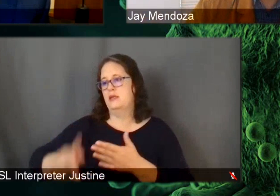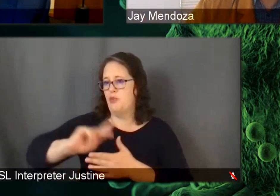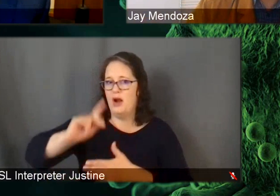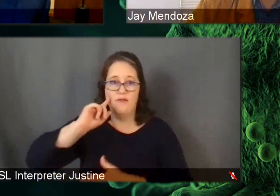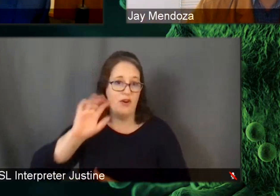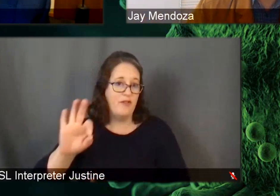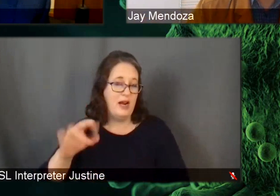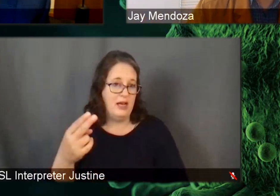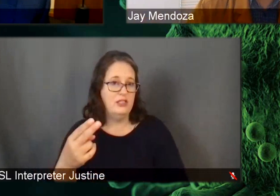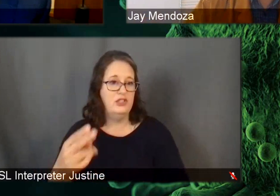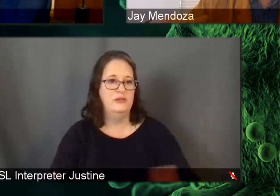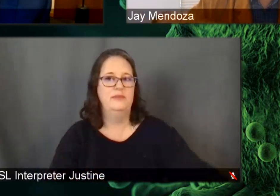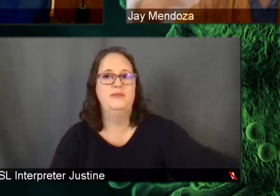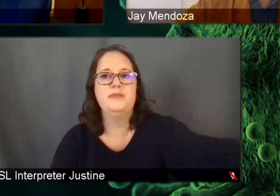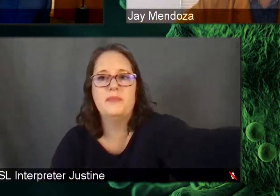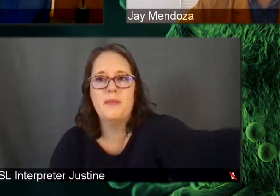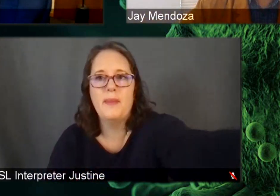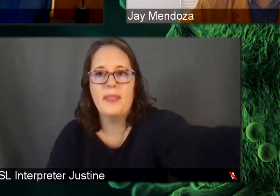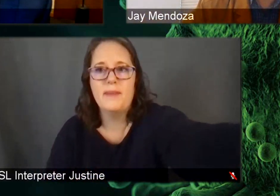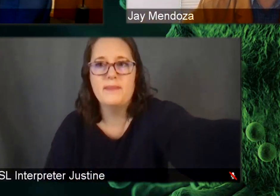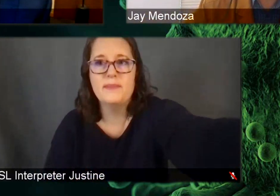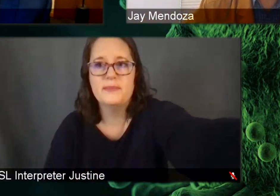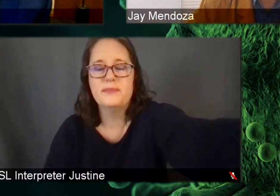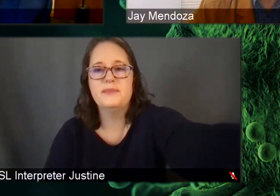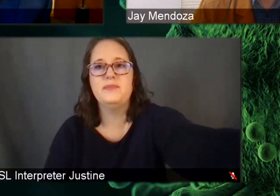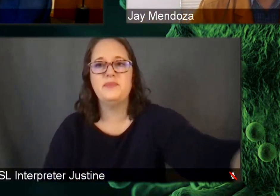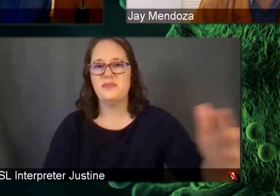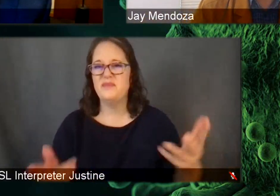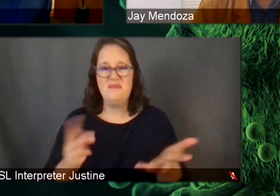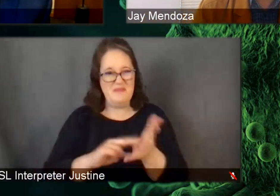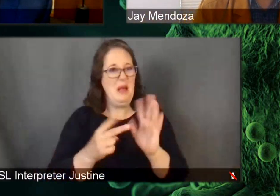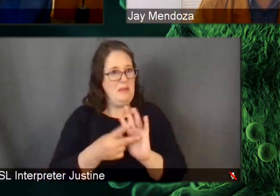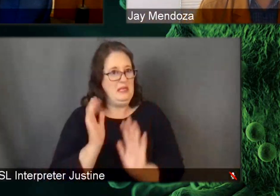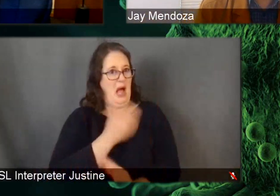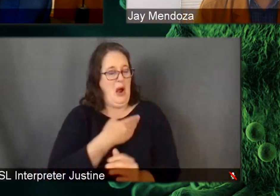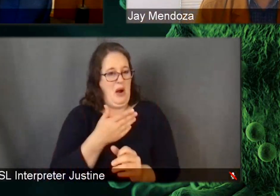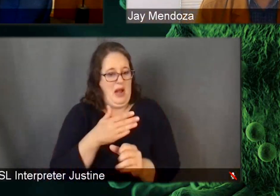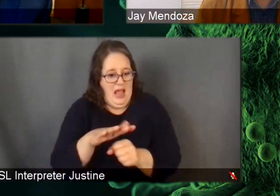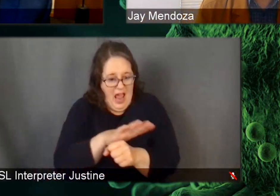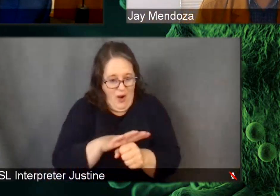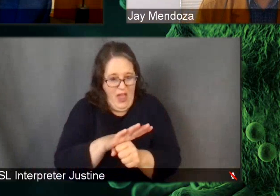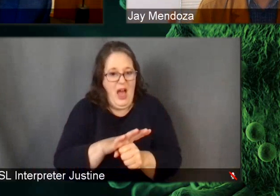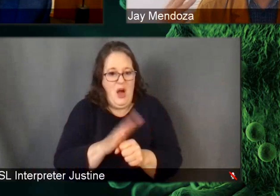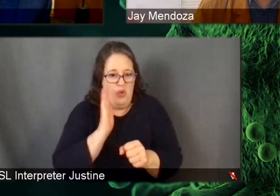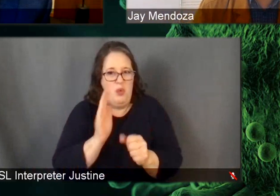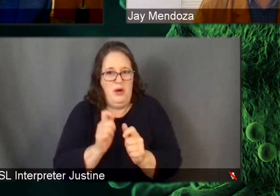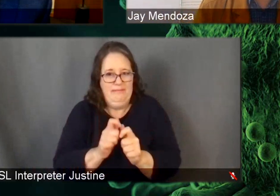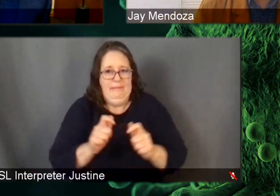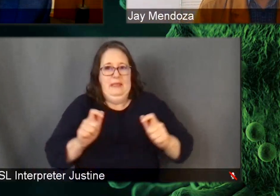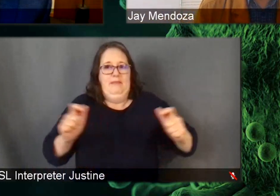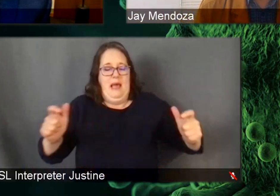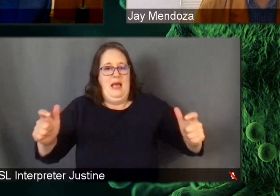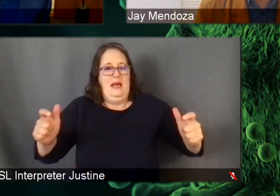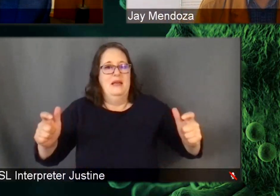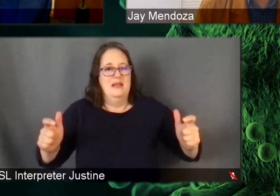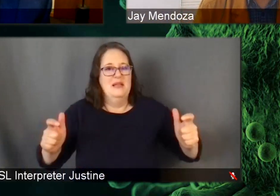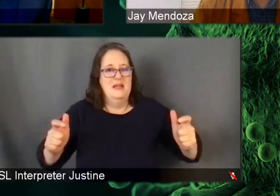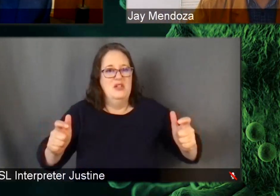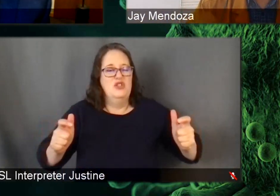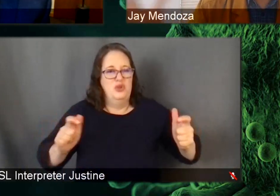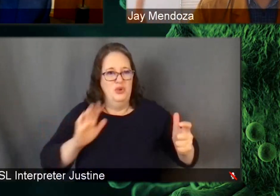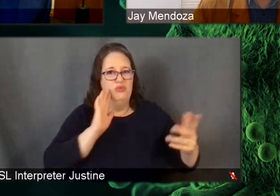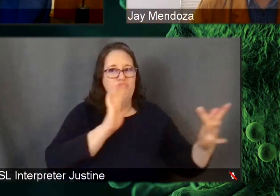to, you know, to, to, to basically expand our backyard, um, and, and to, um, take care of those, um,